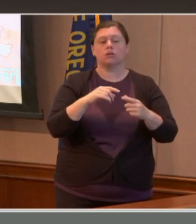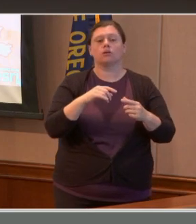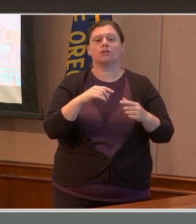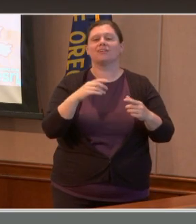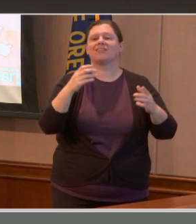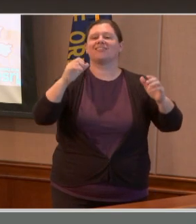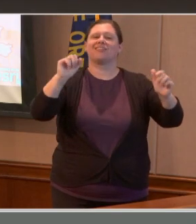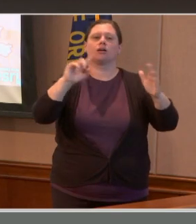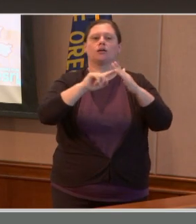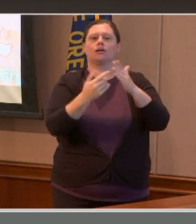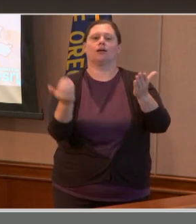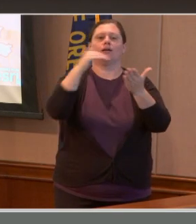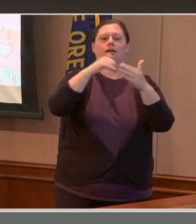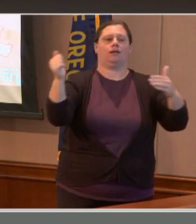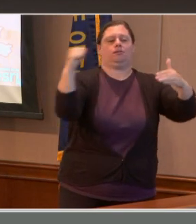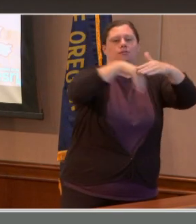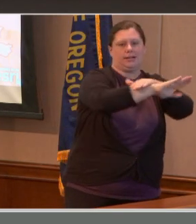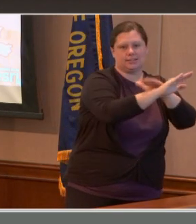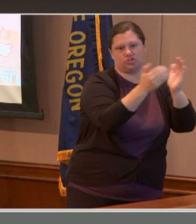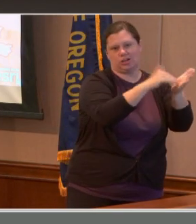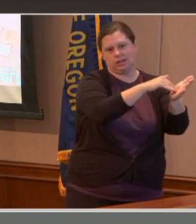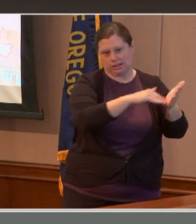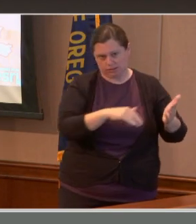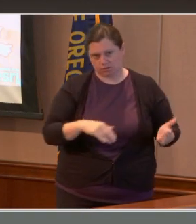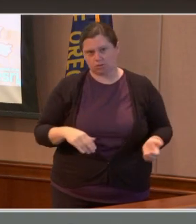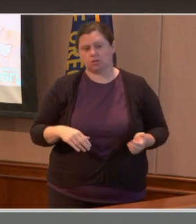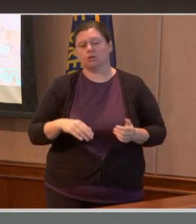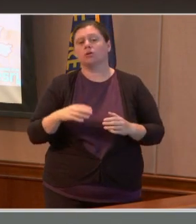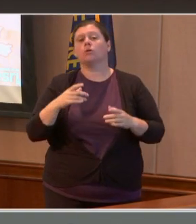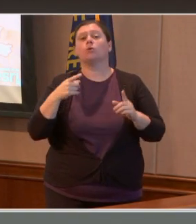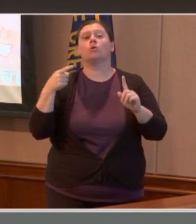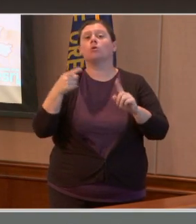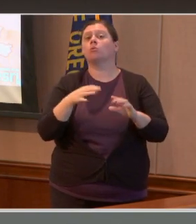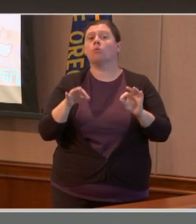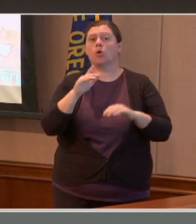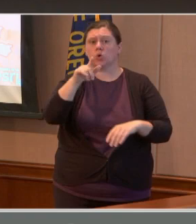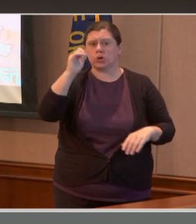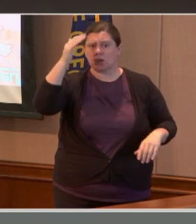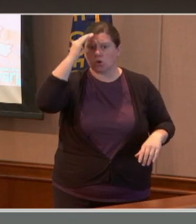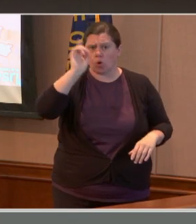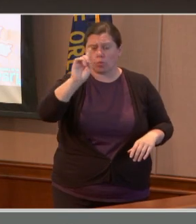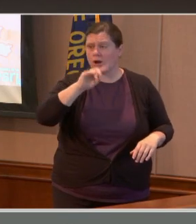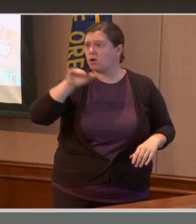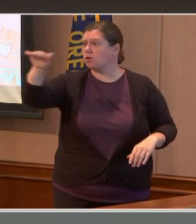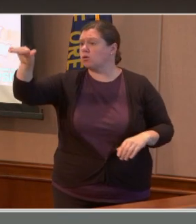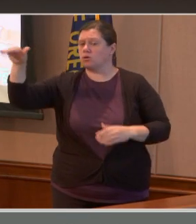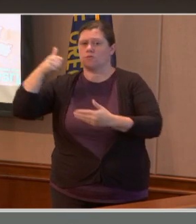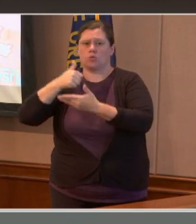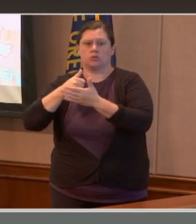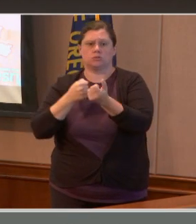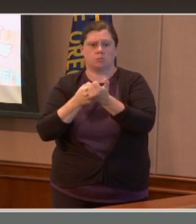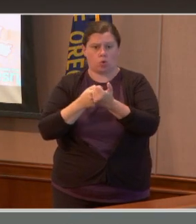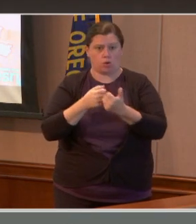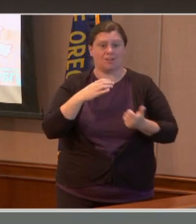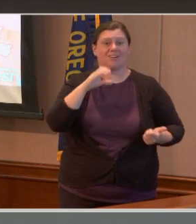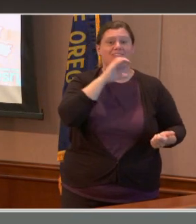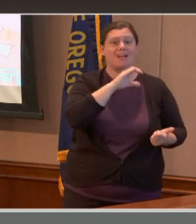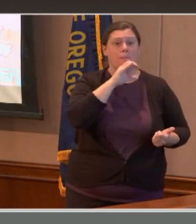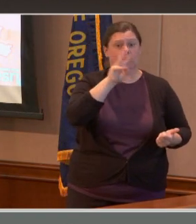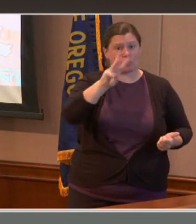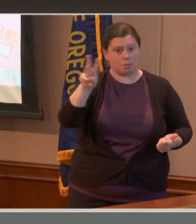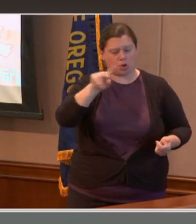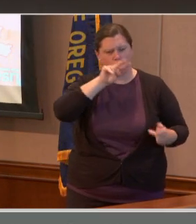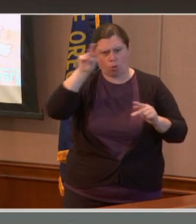It's important for you to know where to get help. Our county website has great information. So please